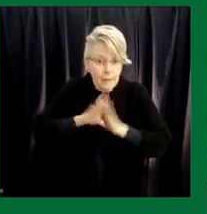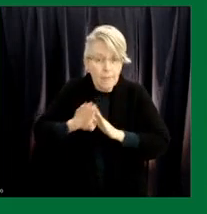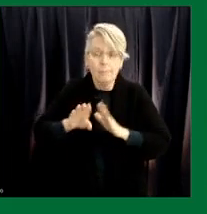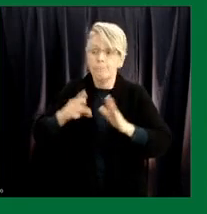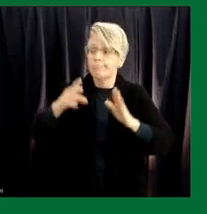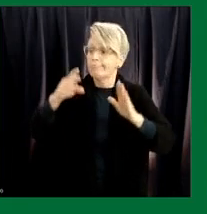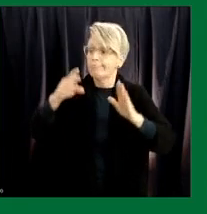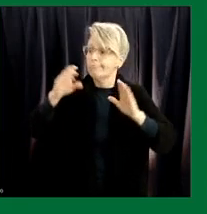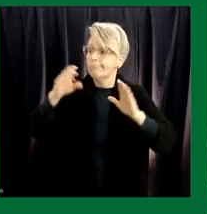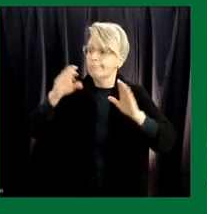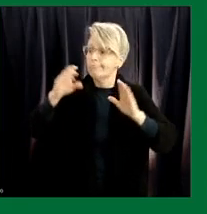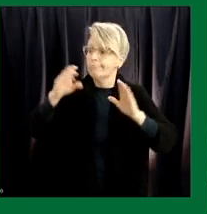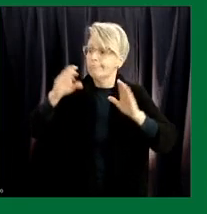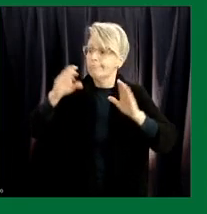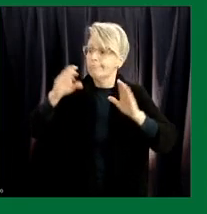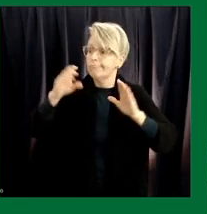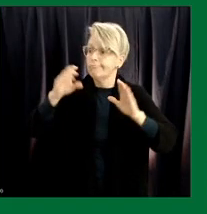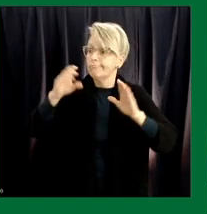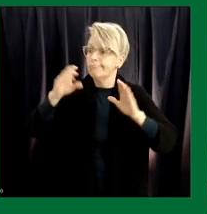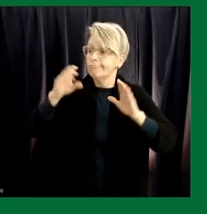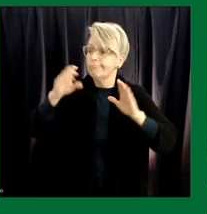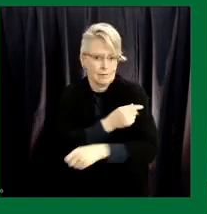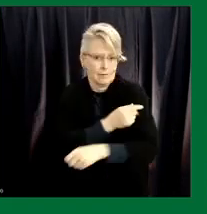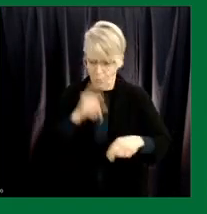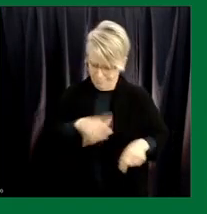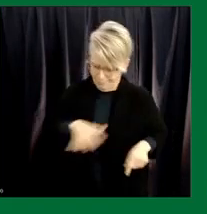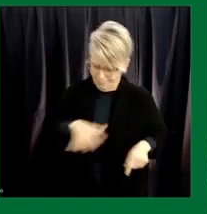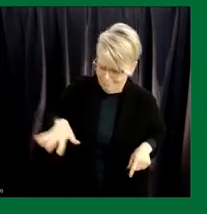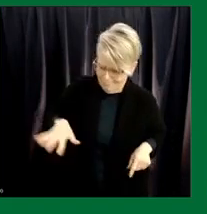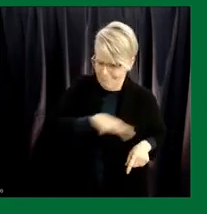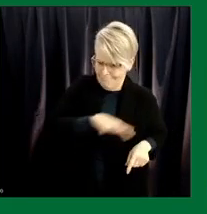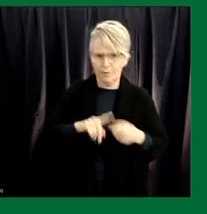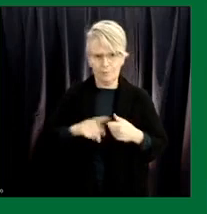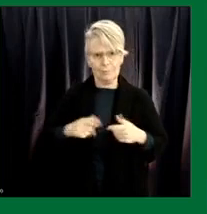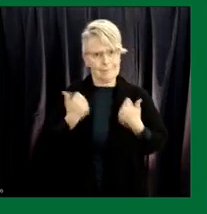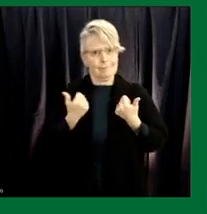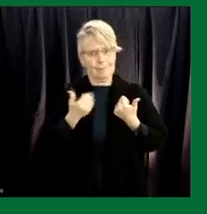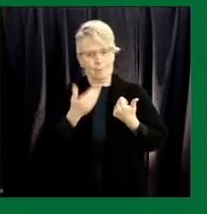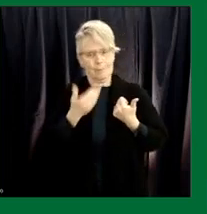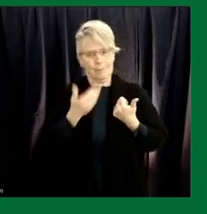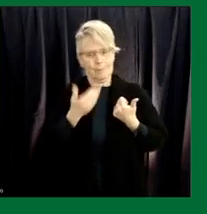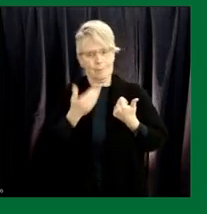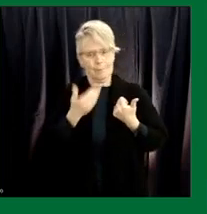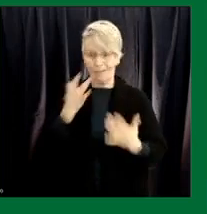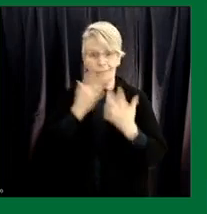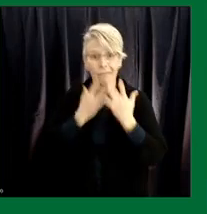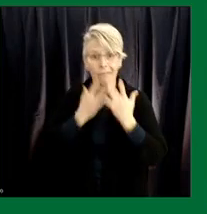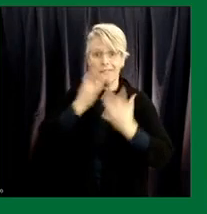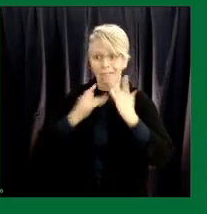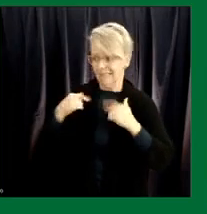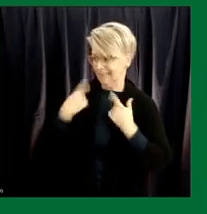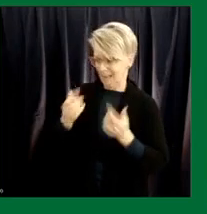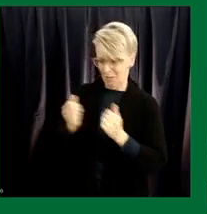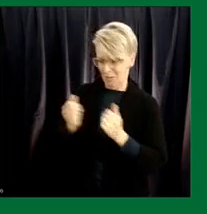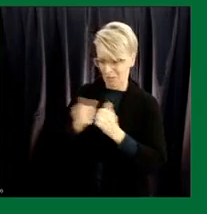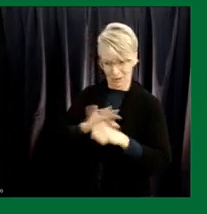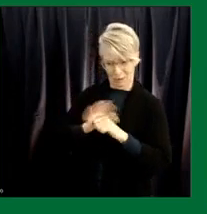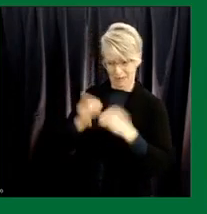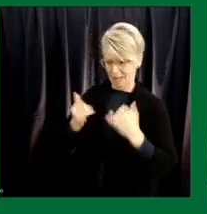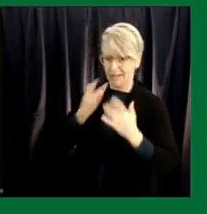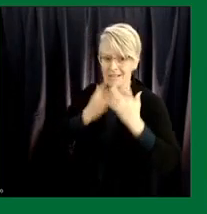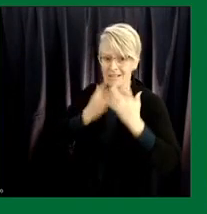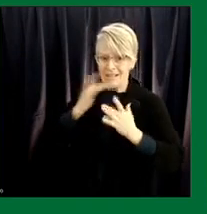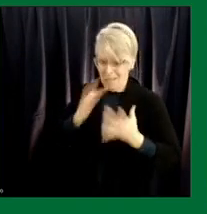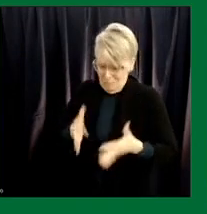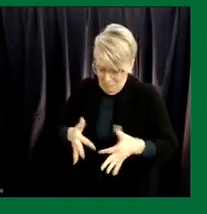own life-saving vaccines and to ensure that the vaccine shortage that we are experiencing now at the most critical moment